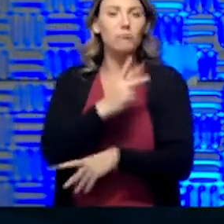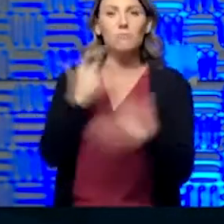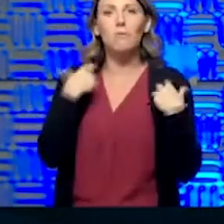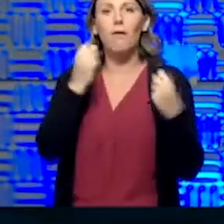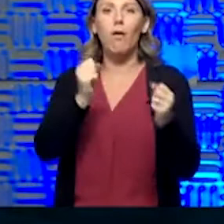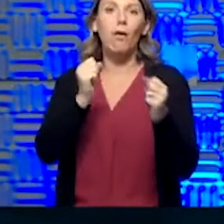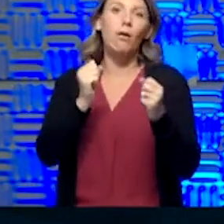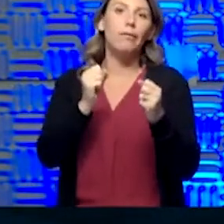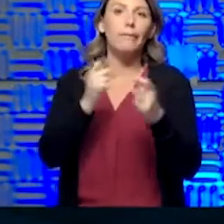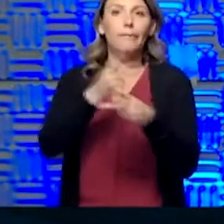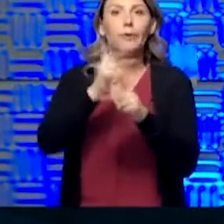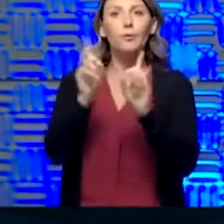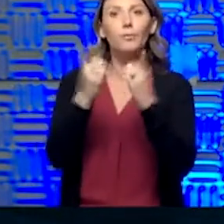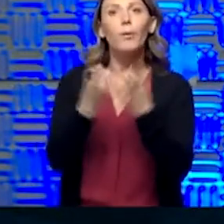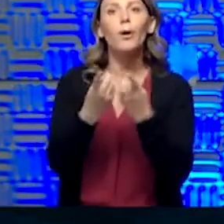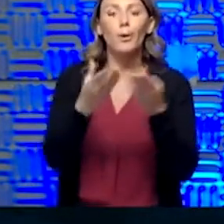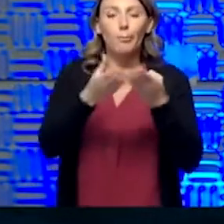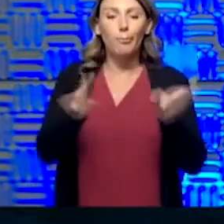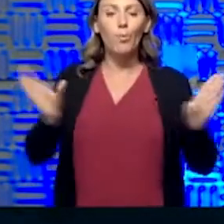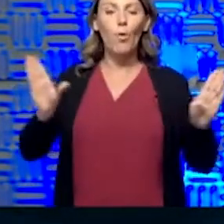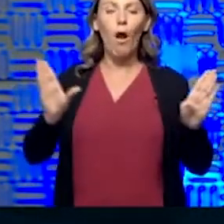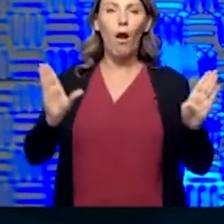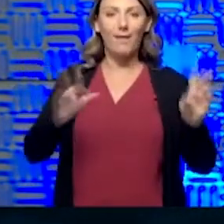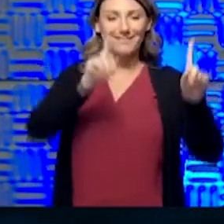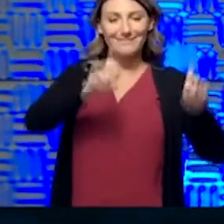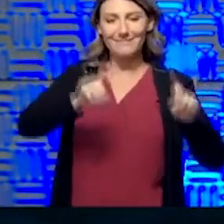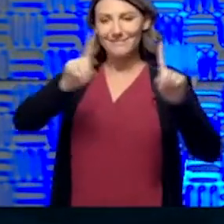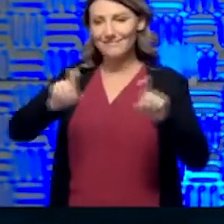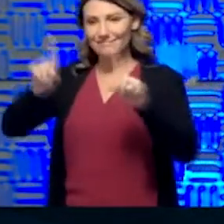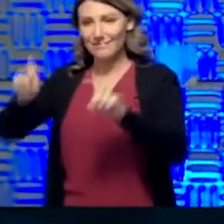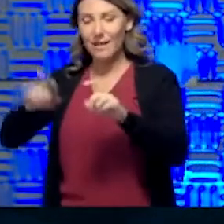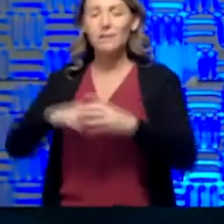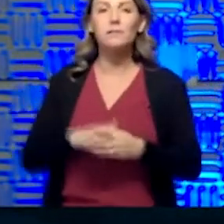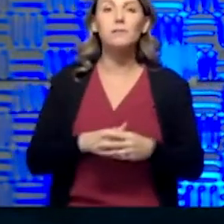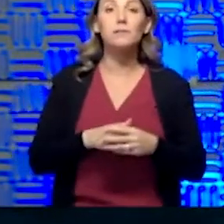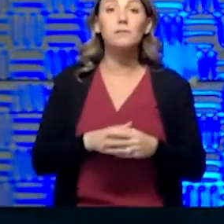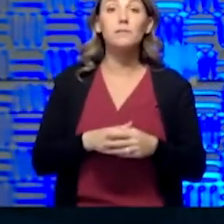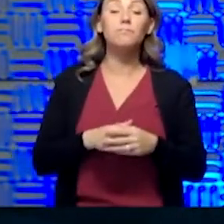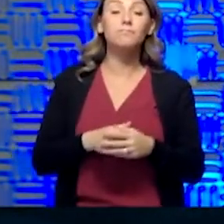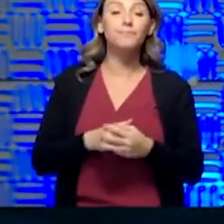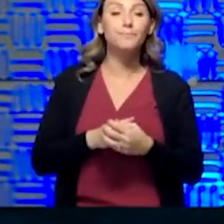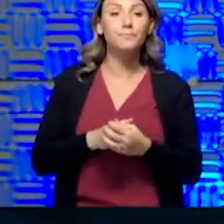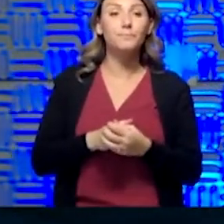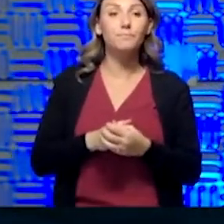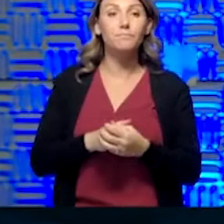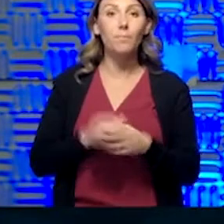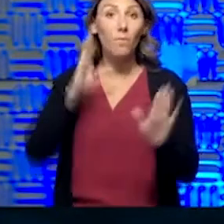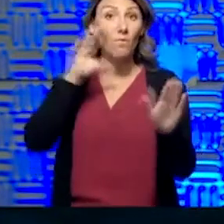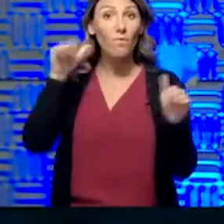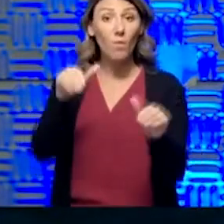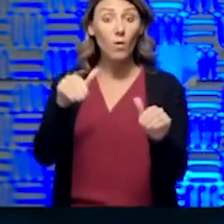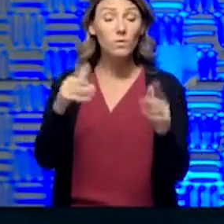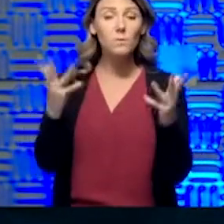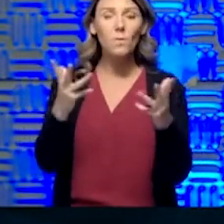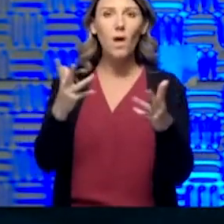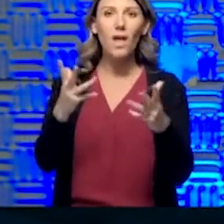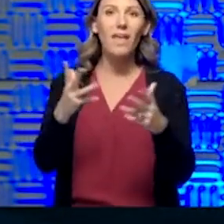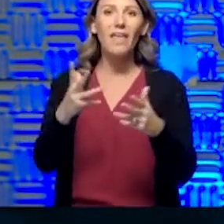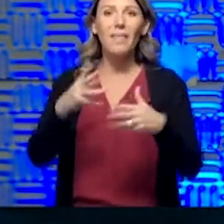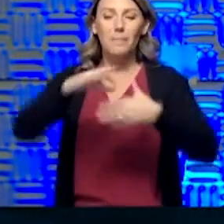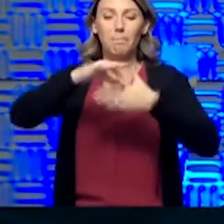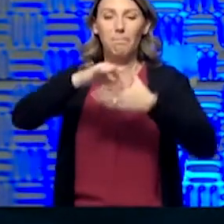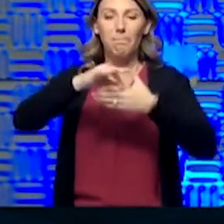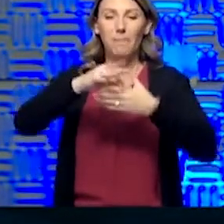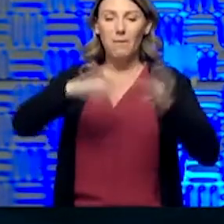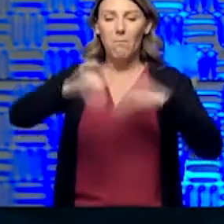do more broad-scale testing. A lot of that has focused on the meatpacking industry, a